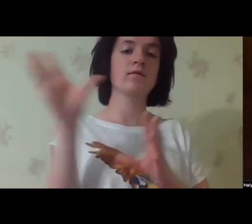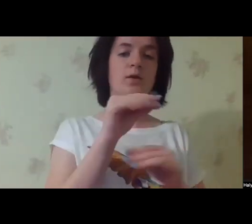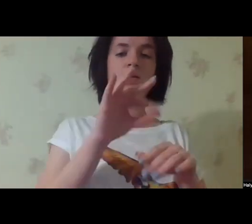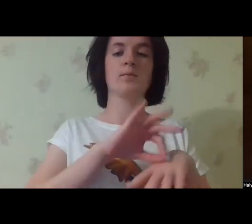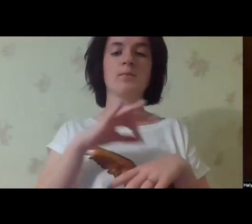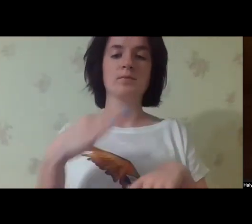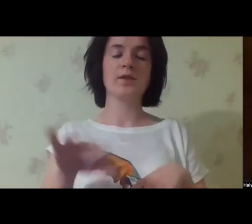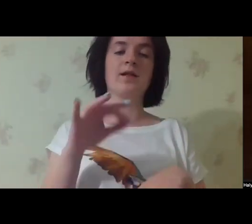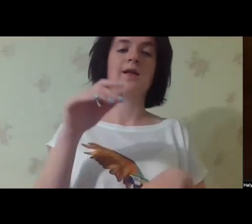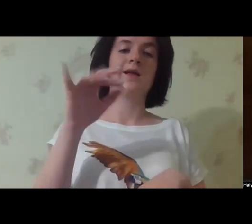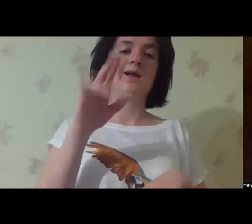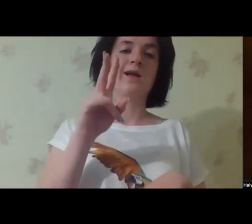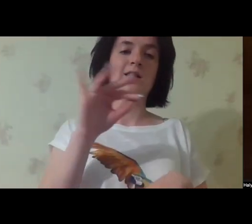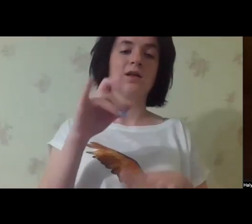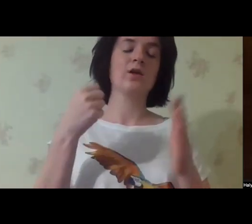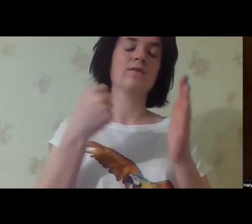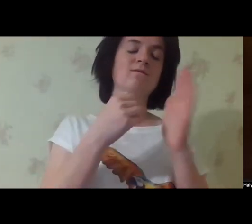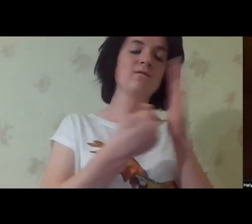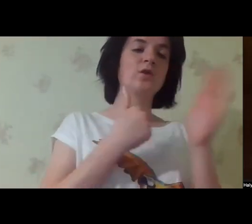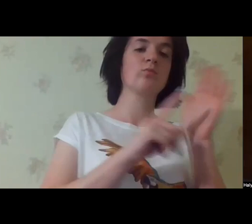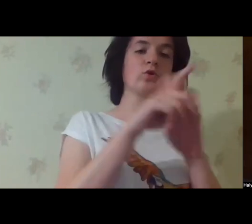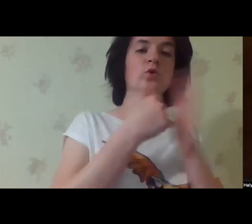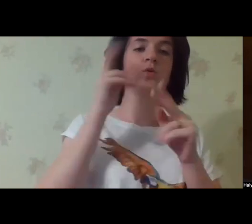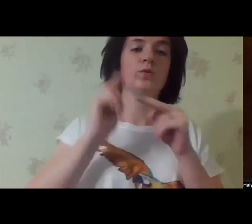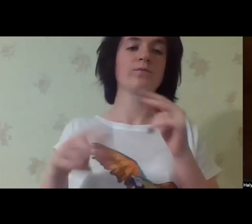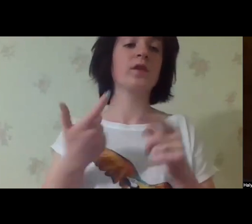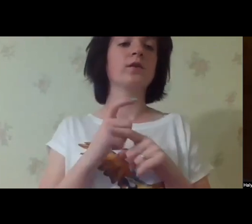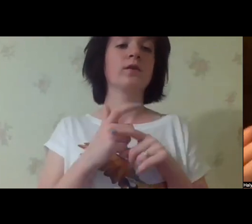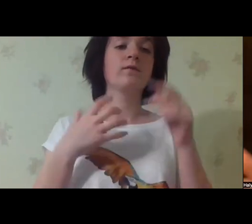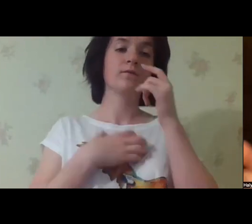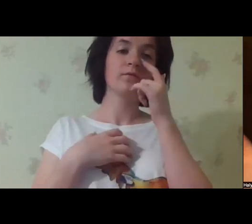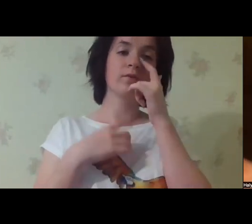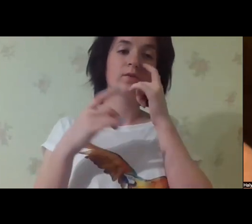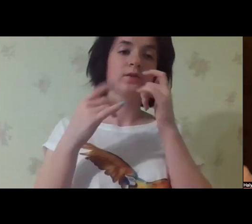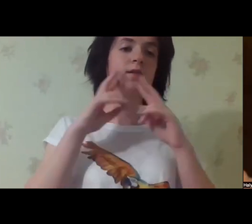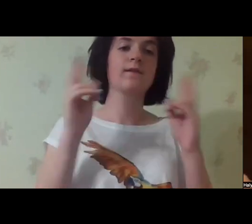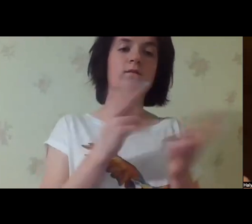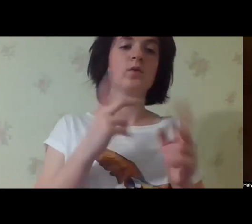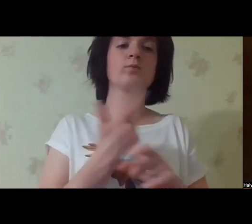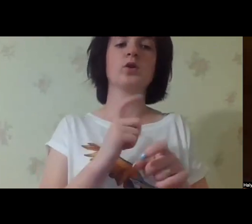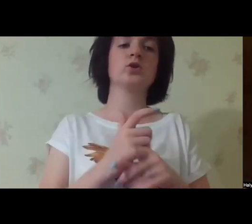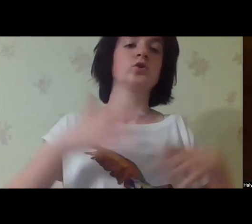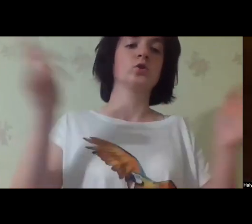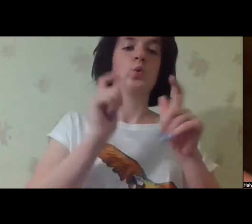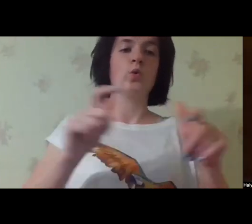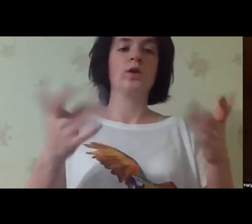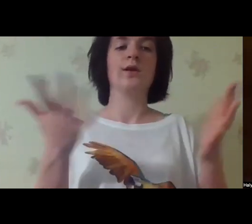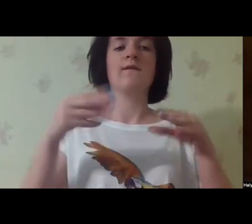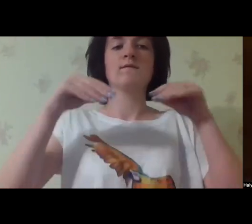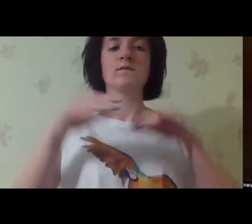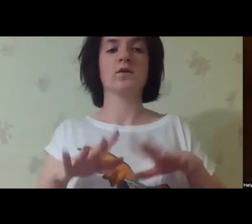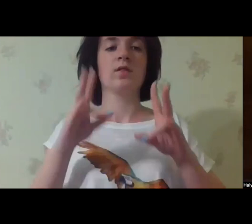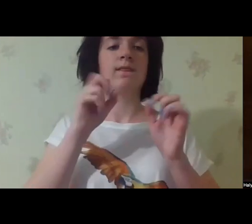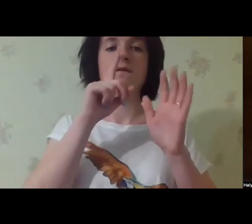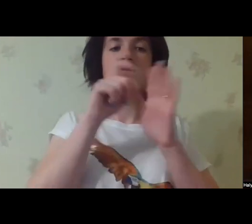Exactly. I am taking all of the pain of the client from the beginning till the end. But most people do not know